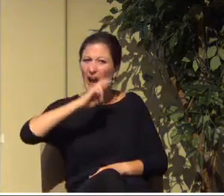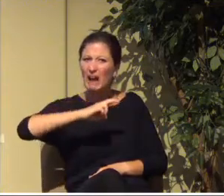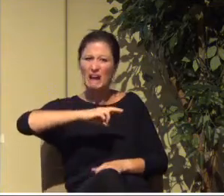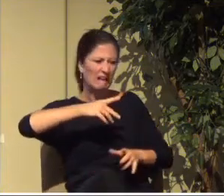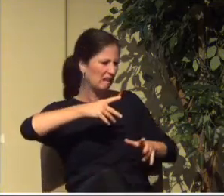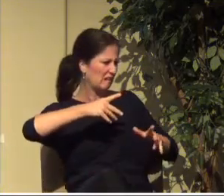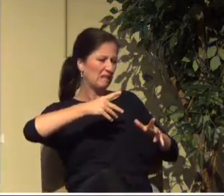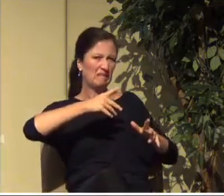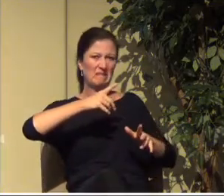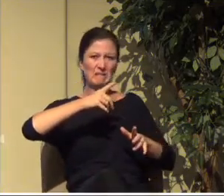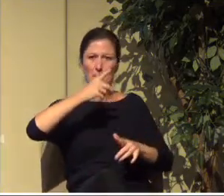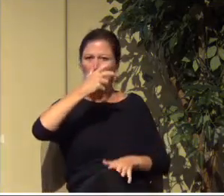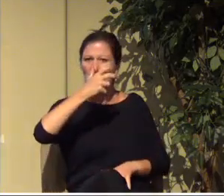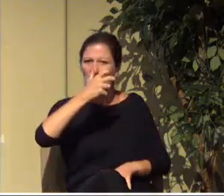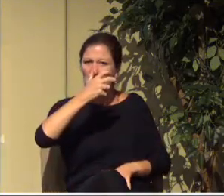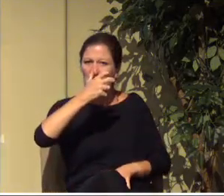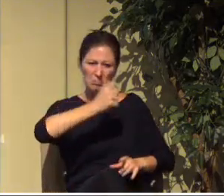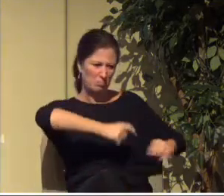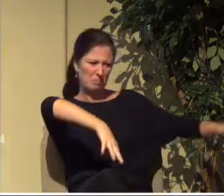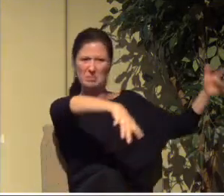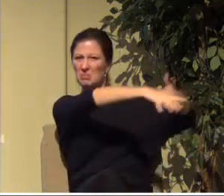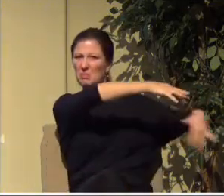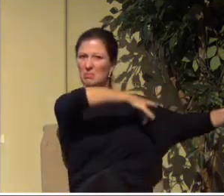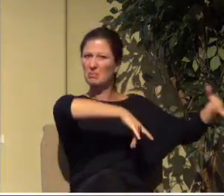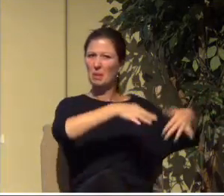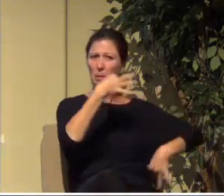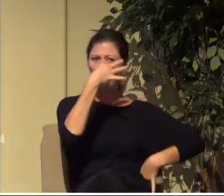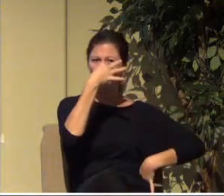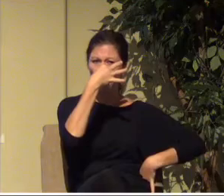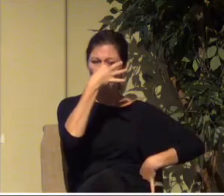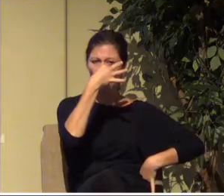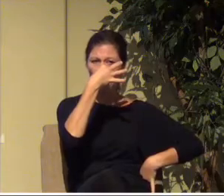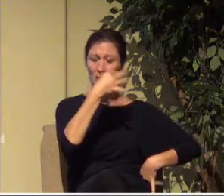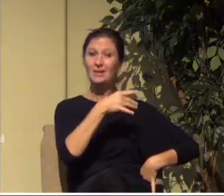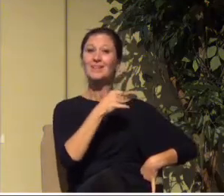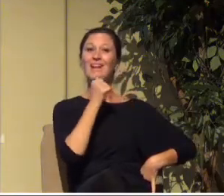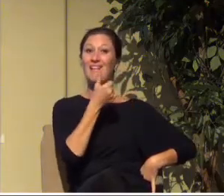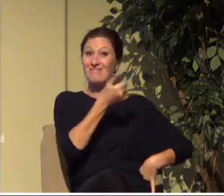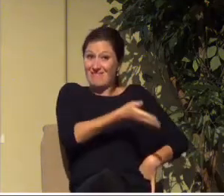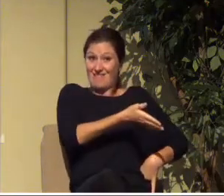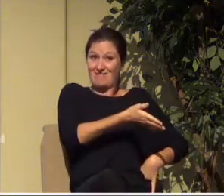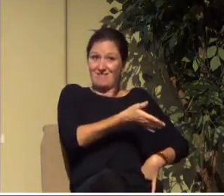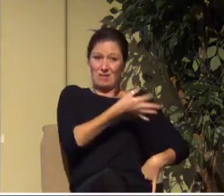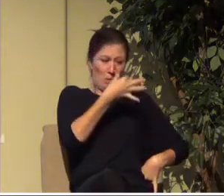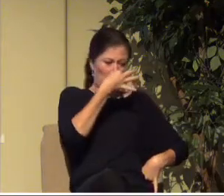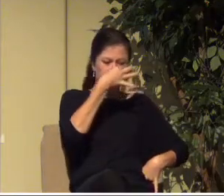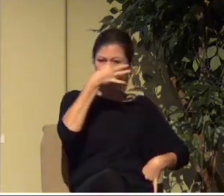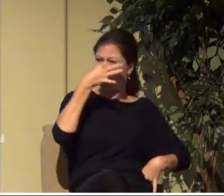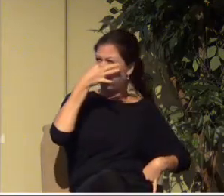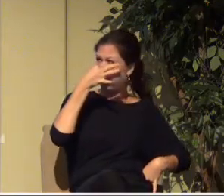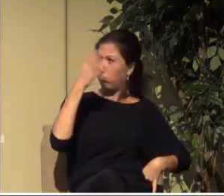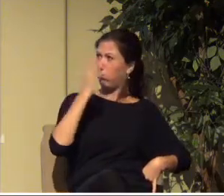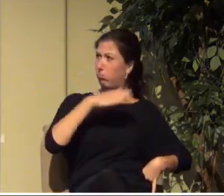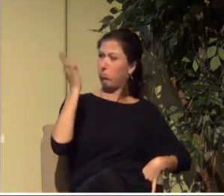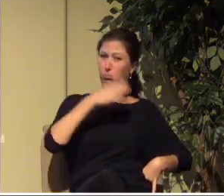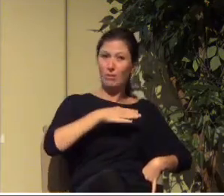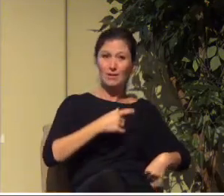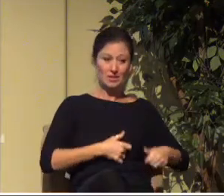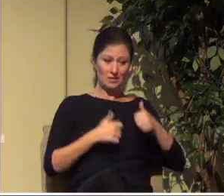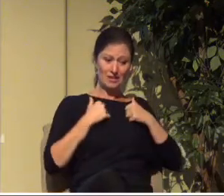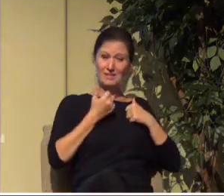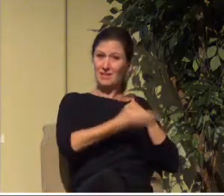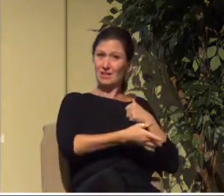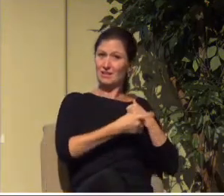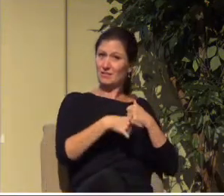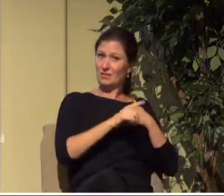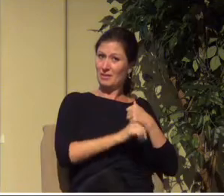lice and all that stuff and it stinks instead of being there where the stink is so bad that even after you've lived there for years